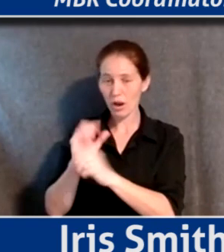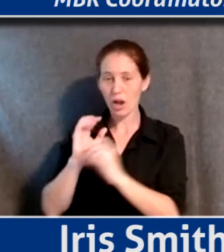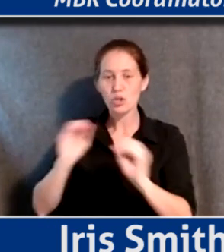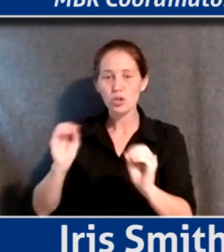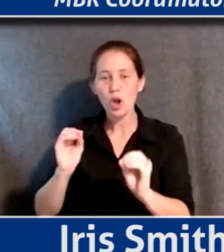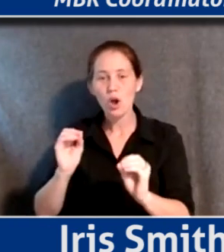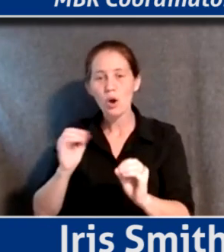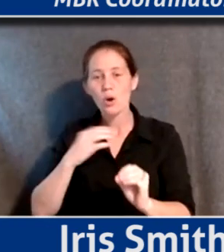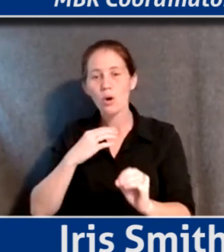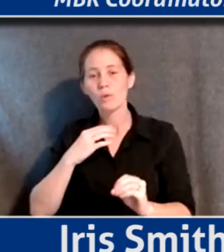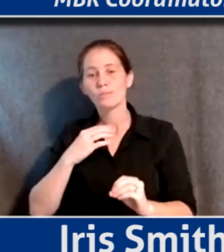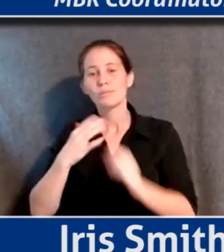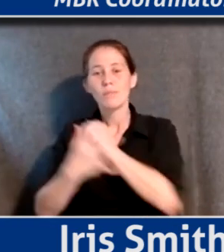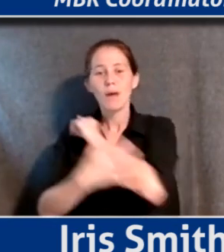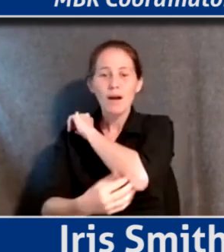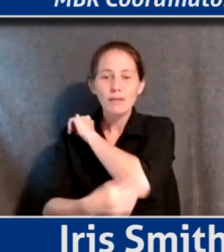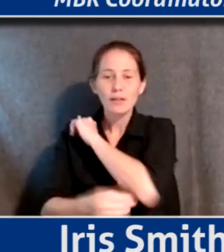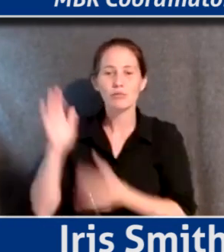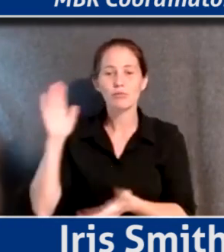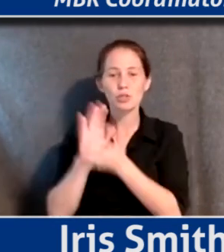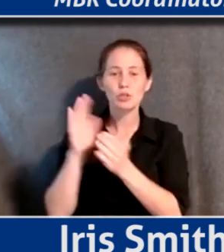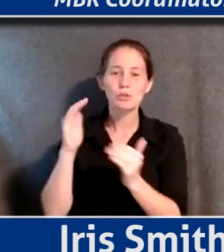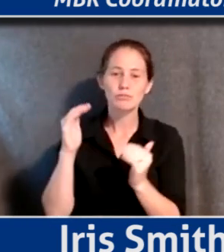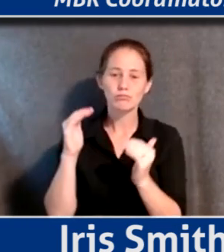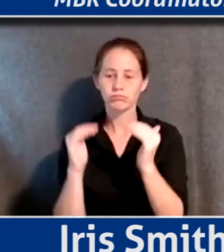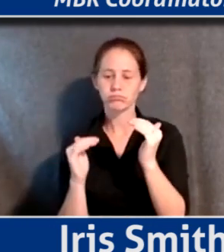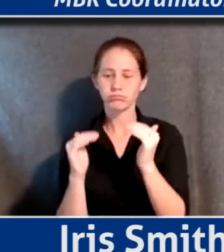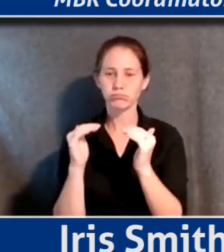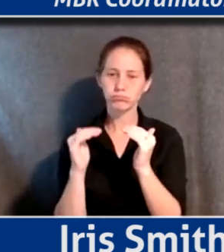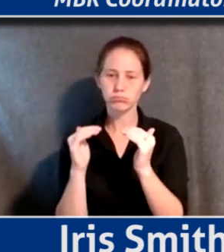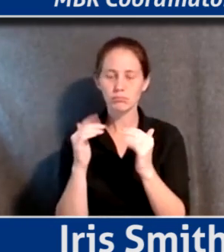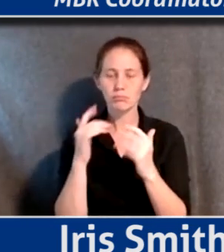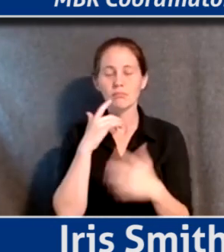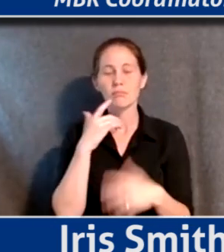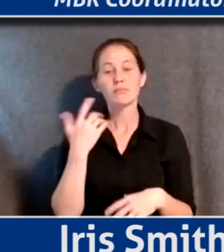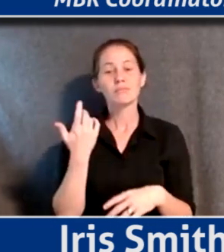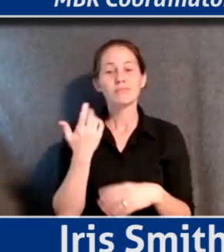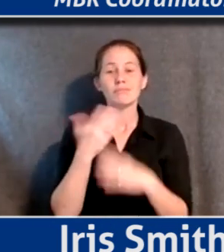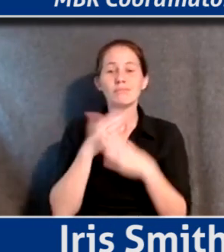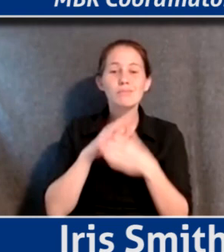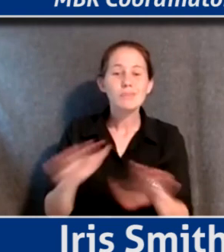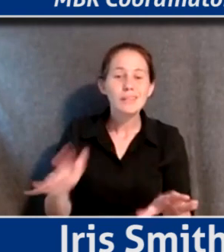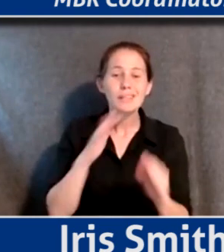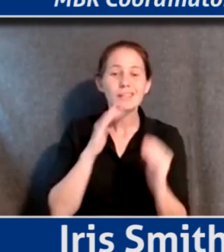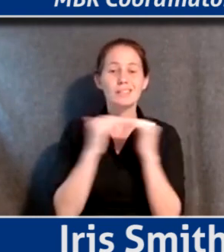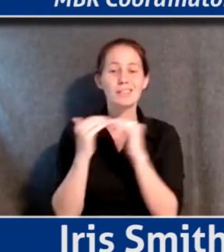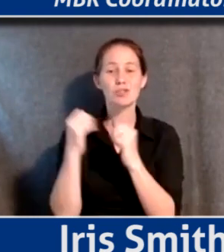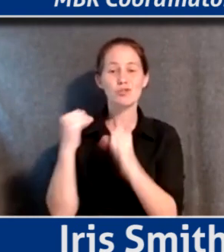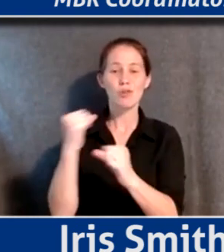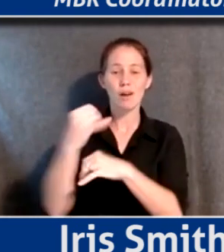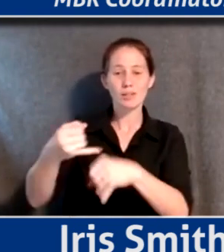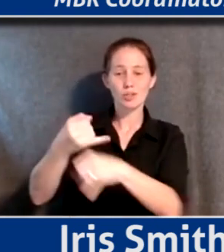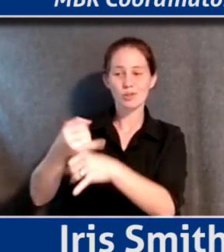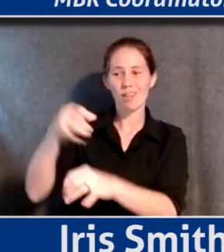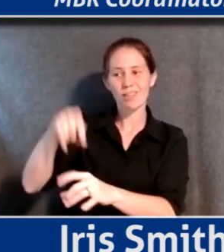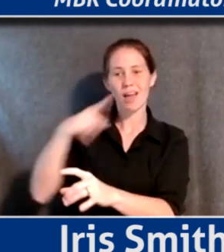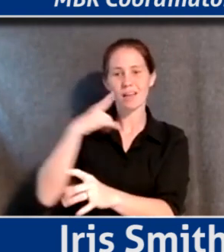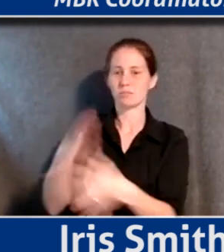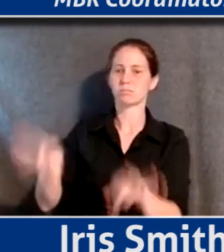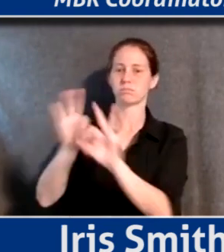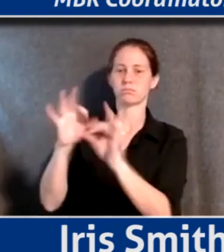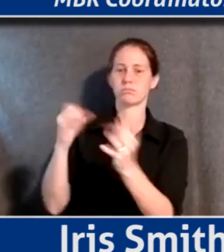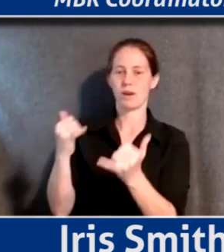We're working on reduced inequalities, gender equality, peace, justice, and strong institutions. And that's a really important one right now.